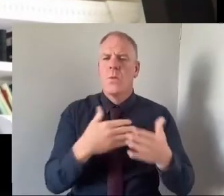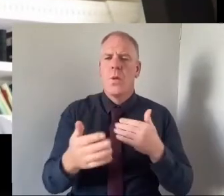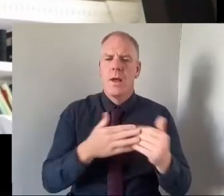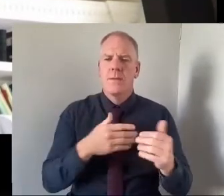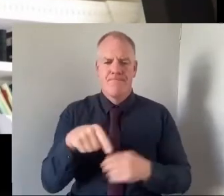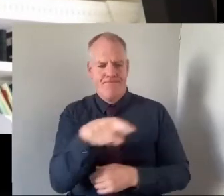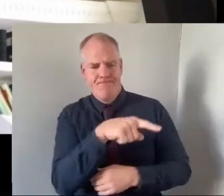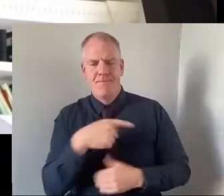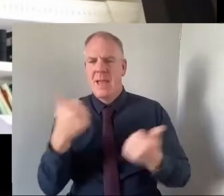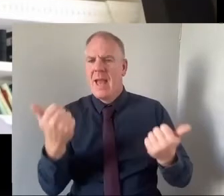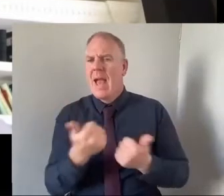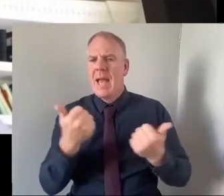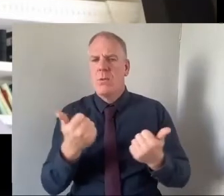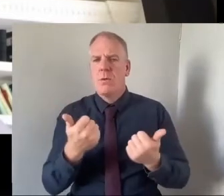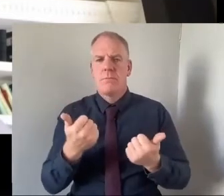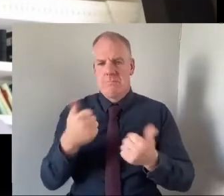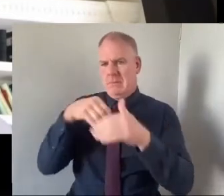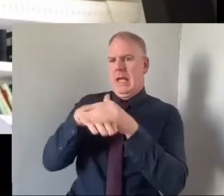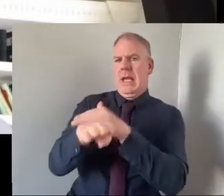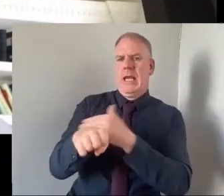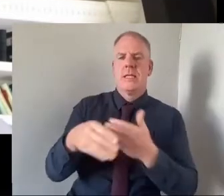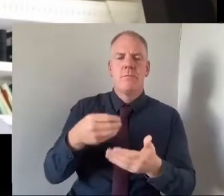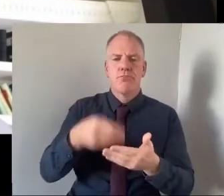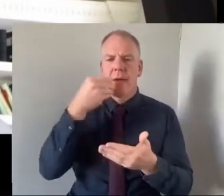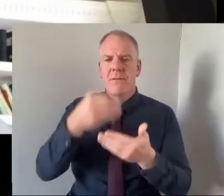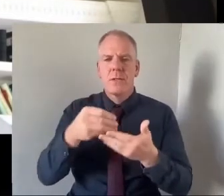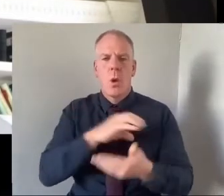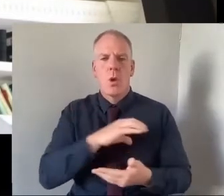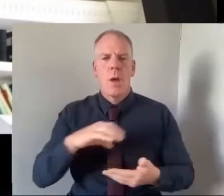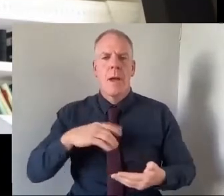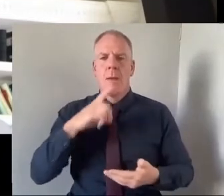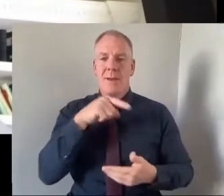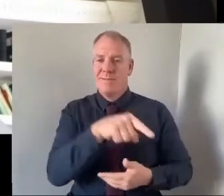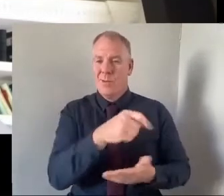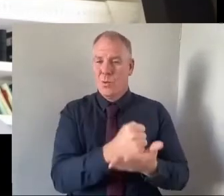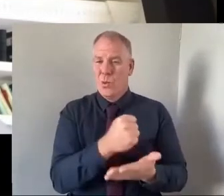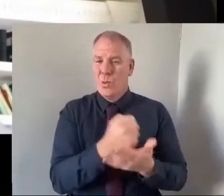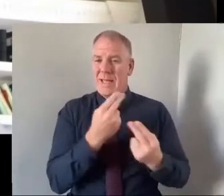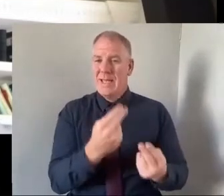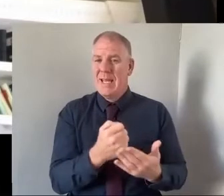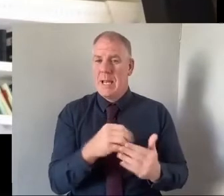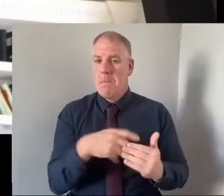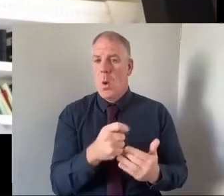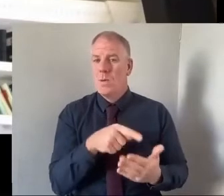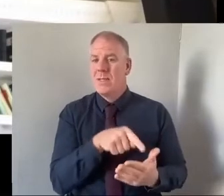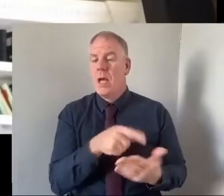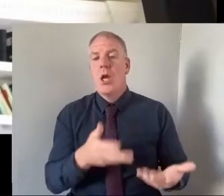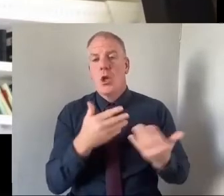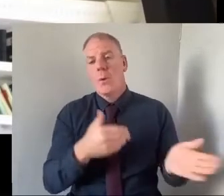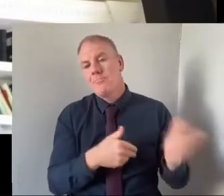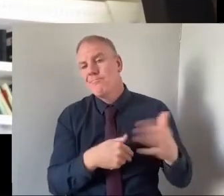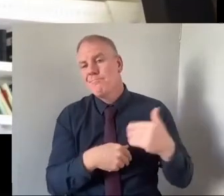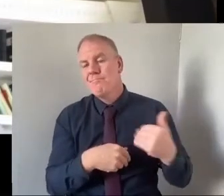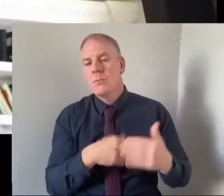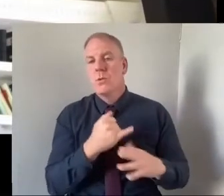that anybody is free to go into that breakfast club but that students who need it most are really encouraged to come to